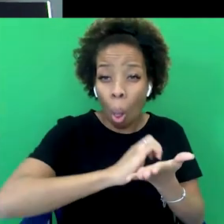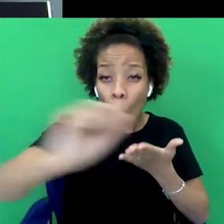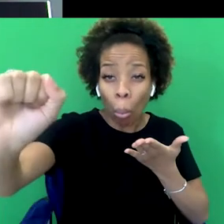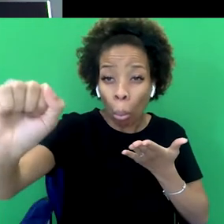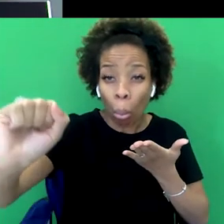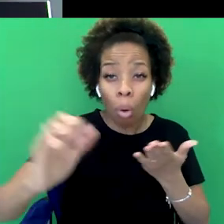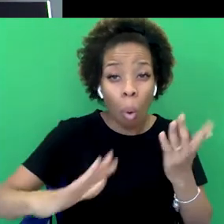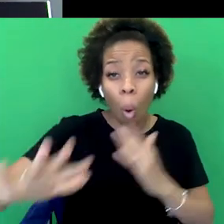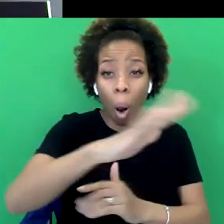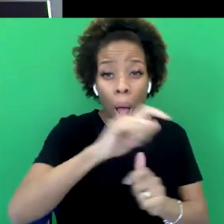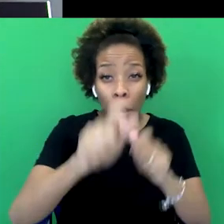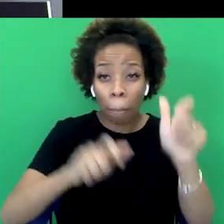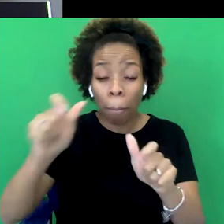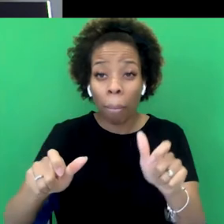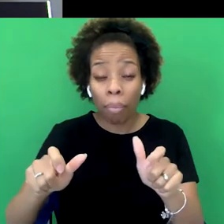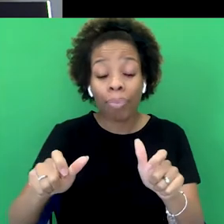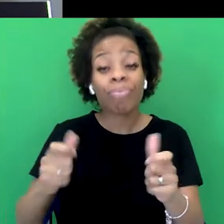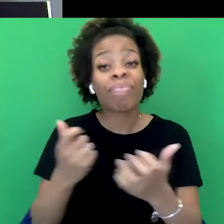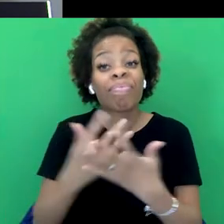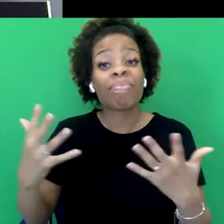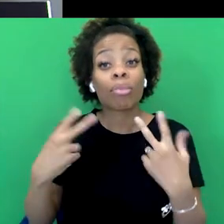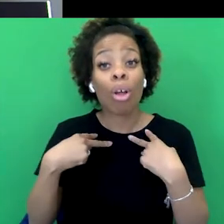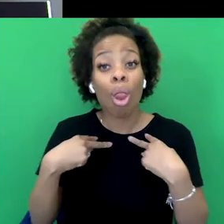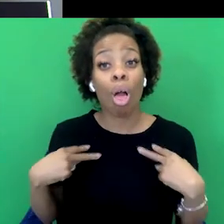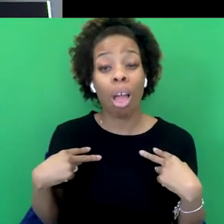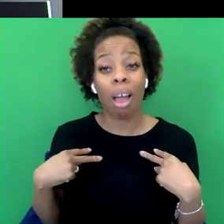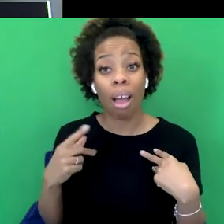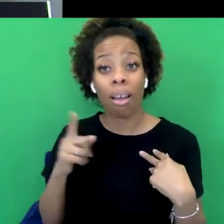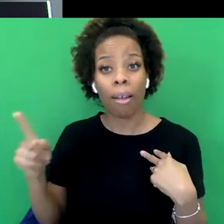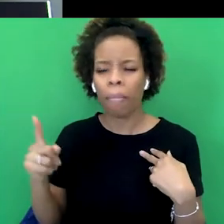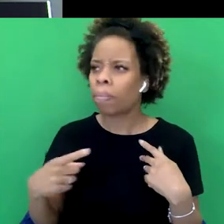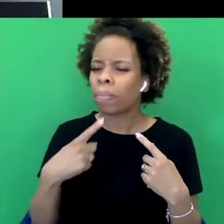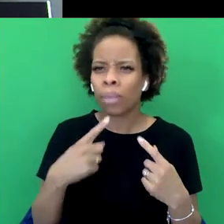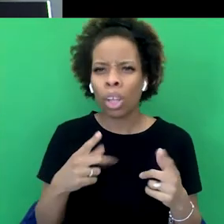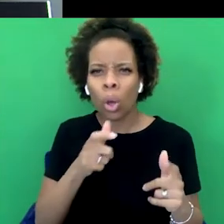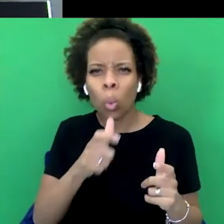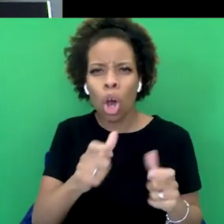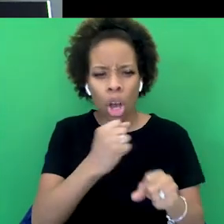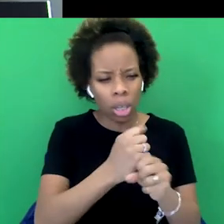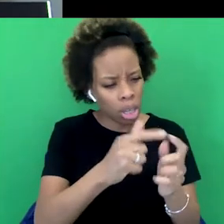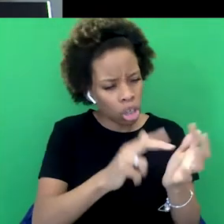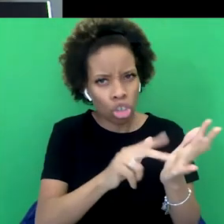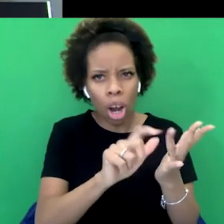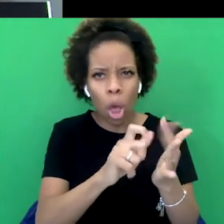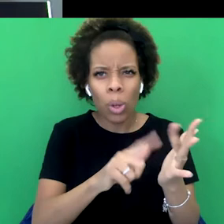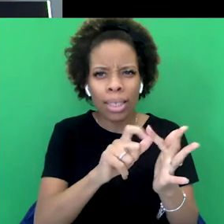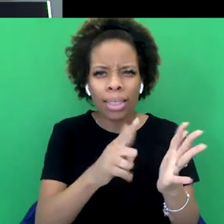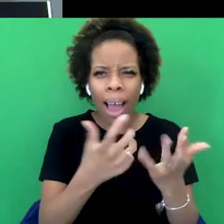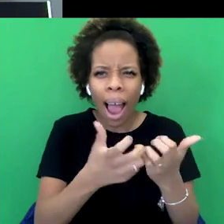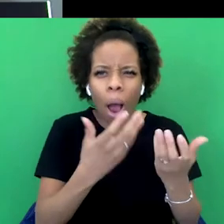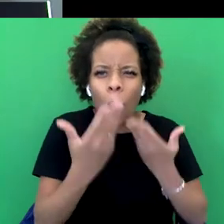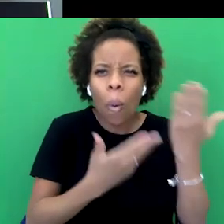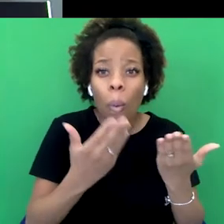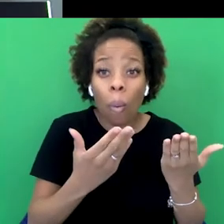as an example by lawyers when they developed the international definition of genocide, you know, literally. And the British